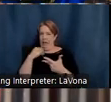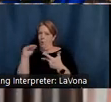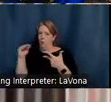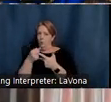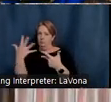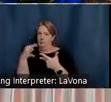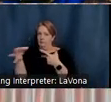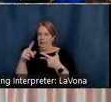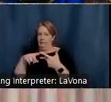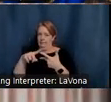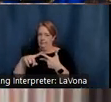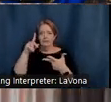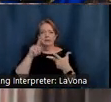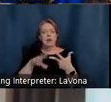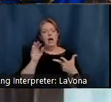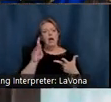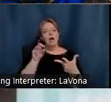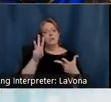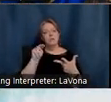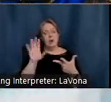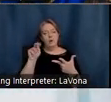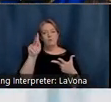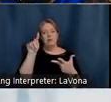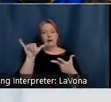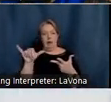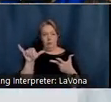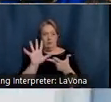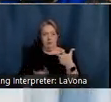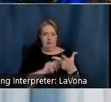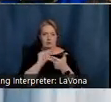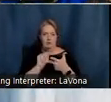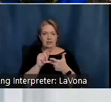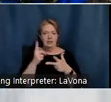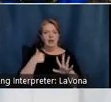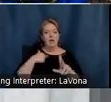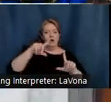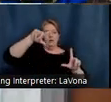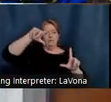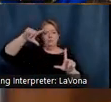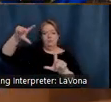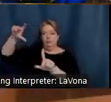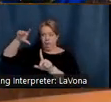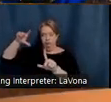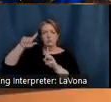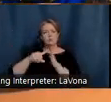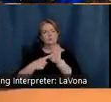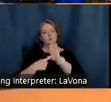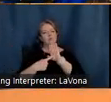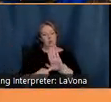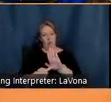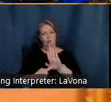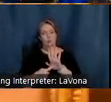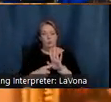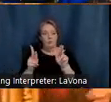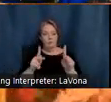in the large studio during Steele's life to inform how we exhibit it today. Worth noting here is a